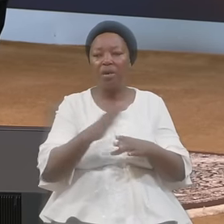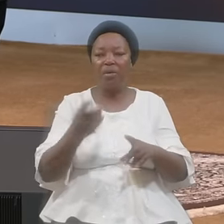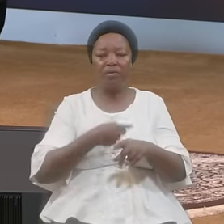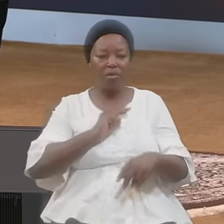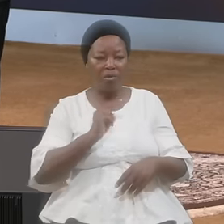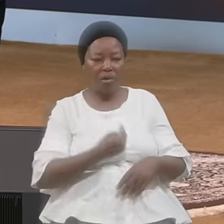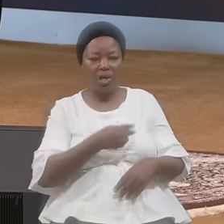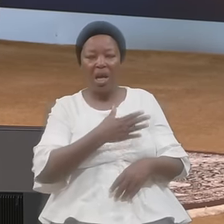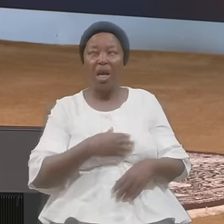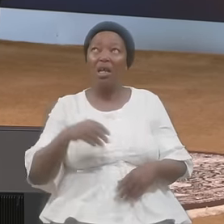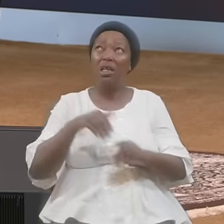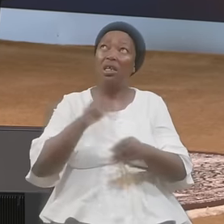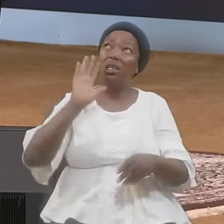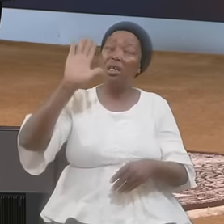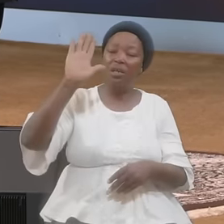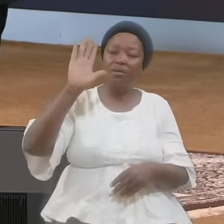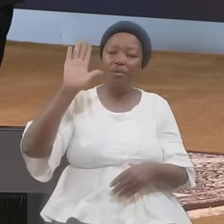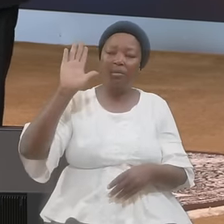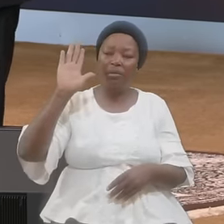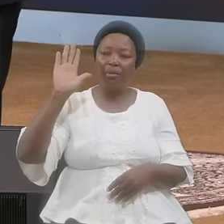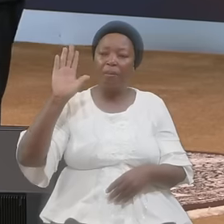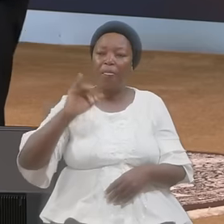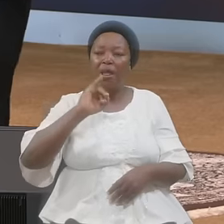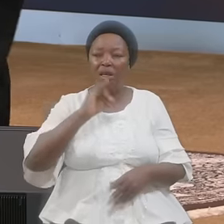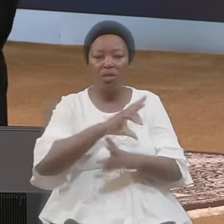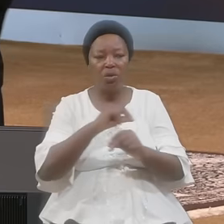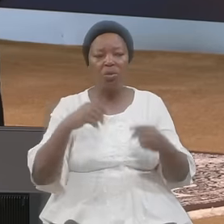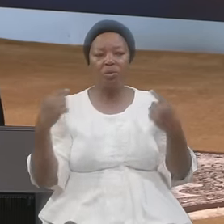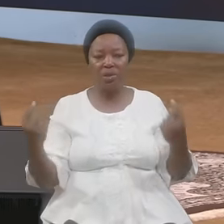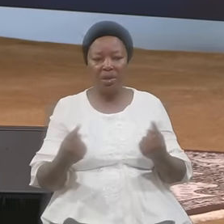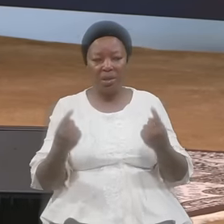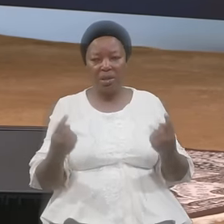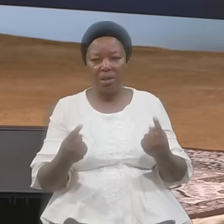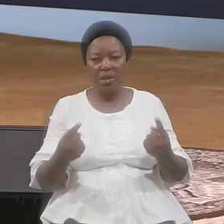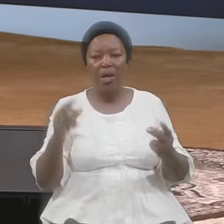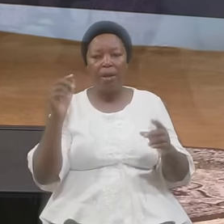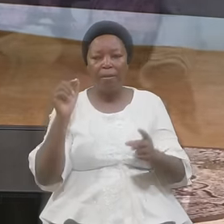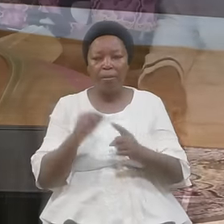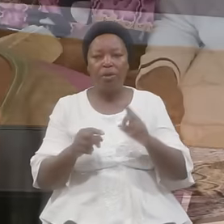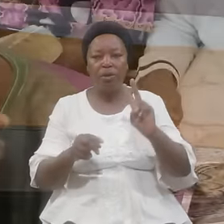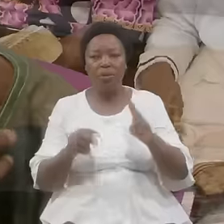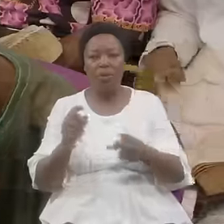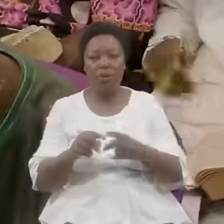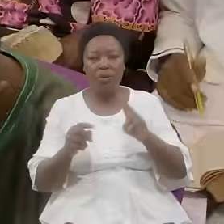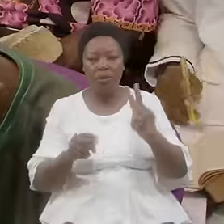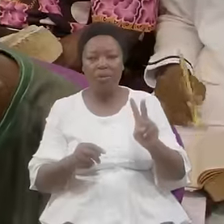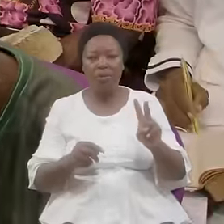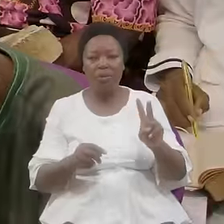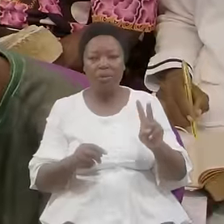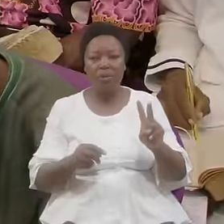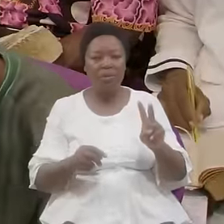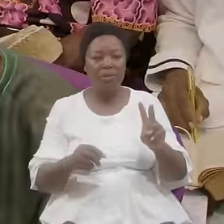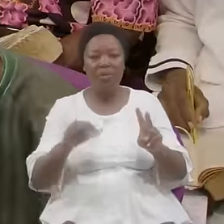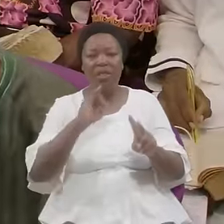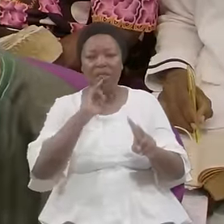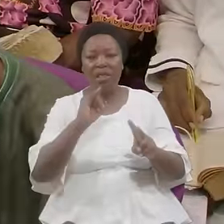in Him Is no sin We're coming To point Number two Point number Two Is the